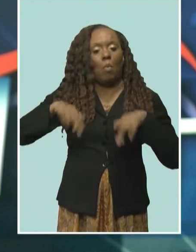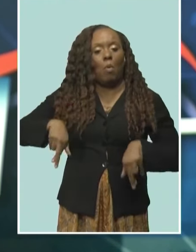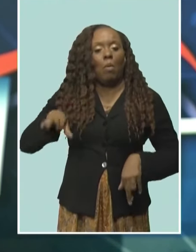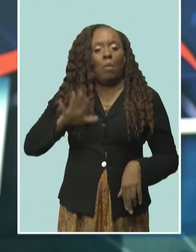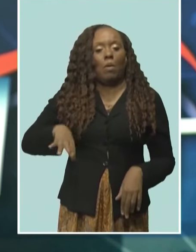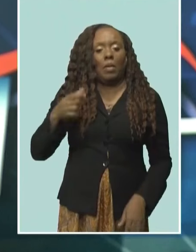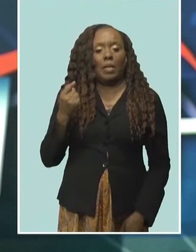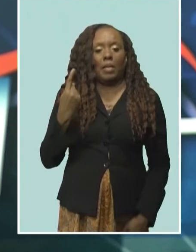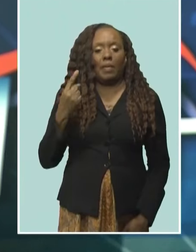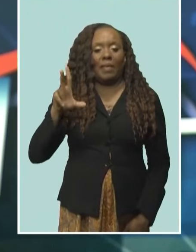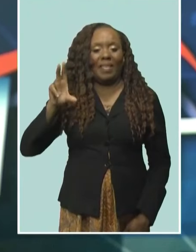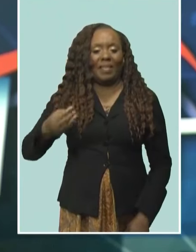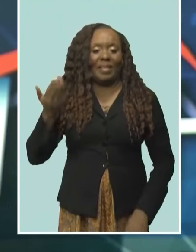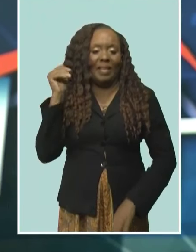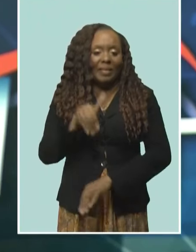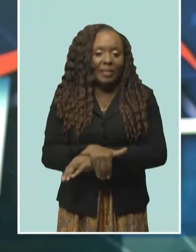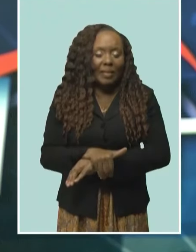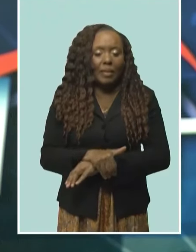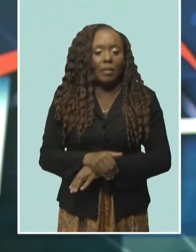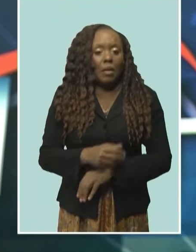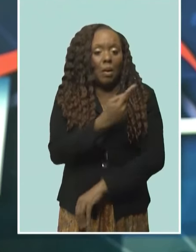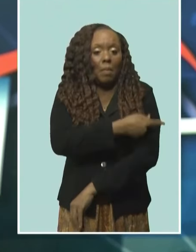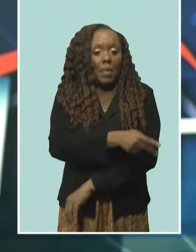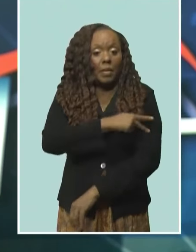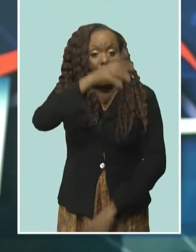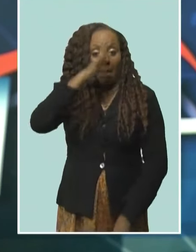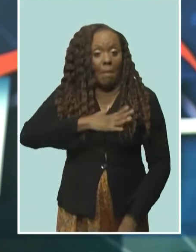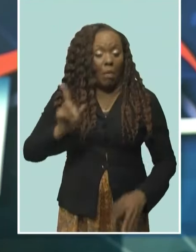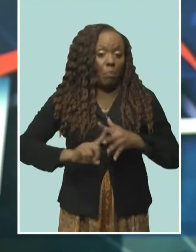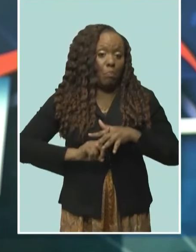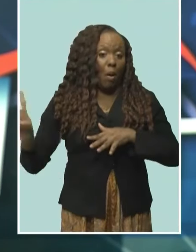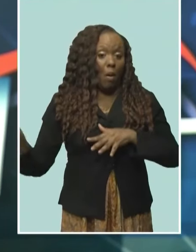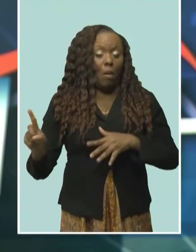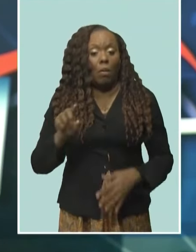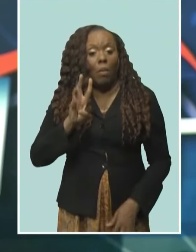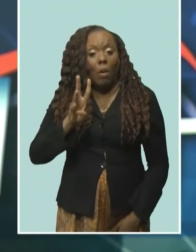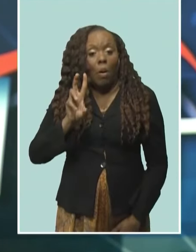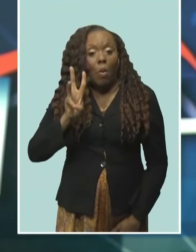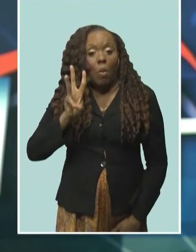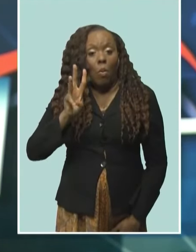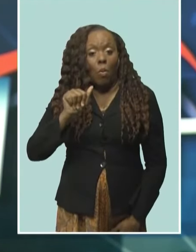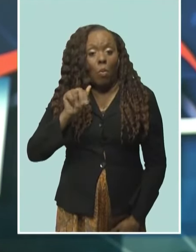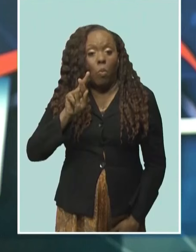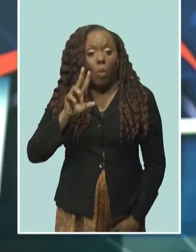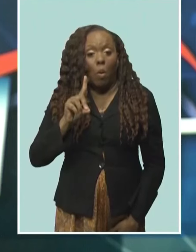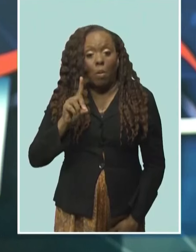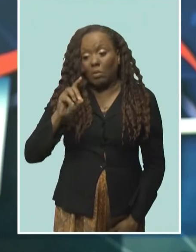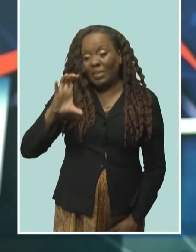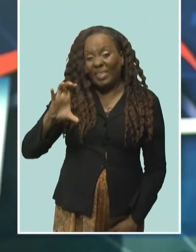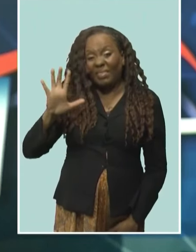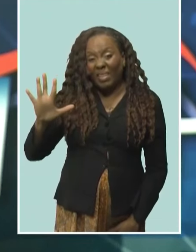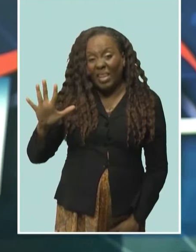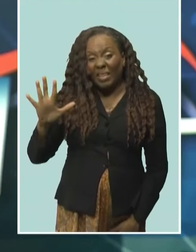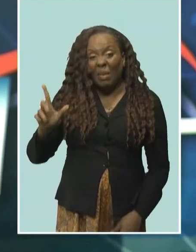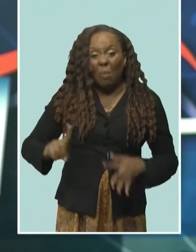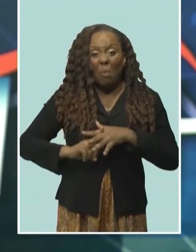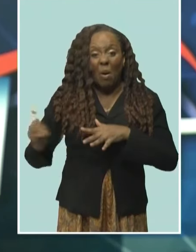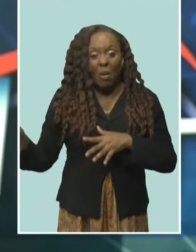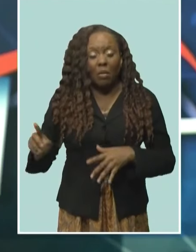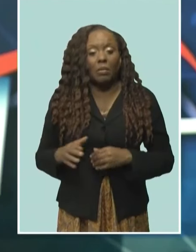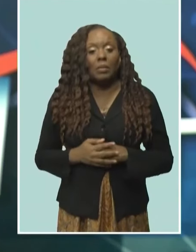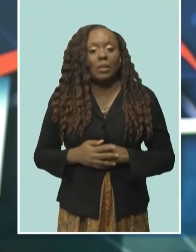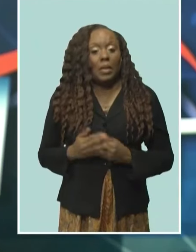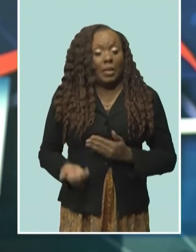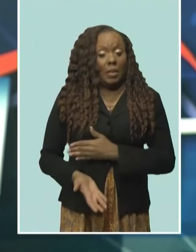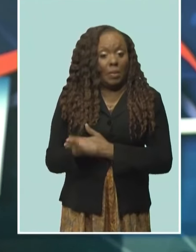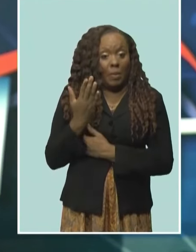made to the Operation Control Center around 11.30 last night that the patient of Ward C5 had left. Then, around 20 minutes